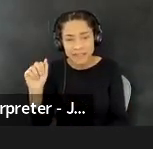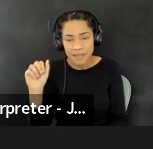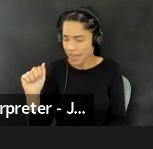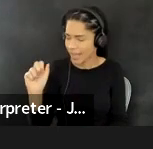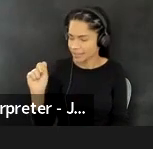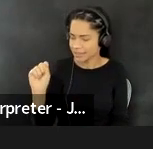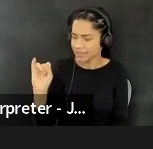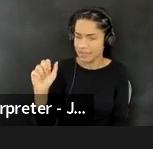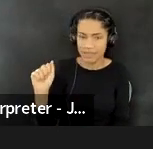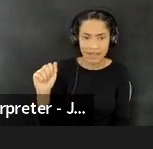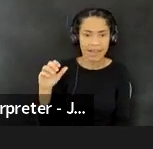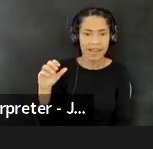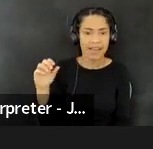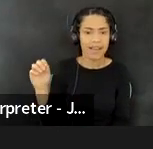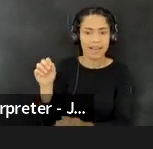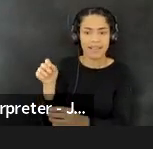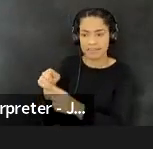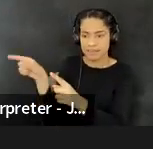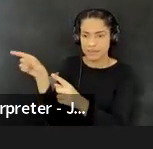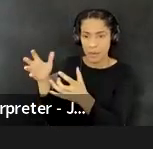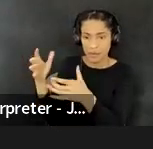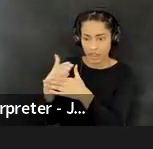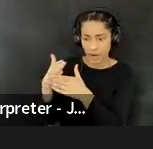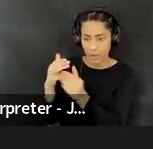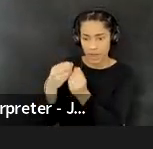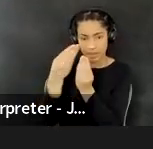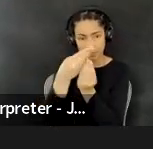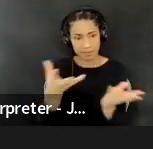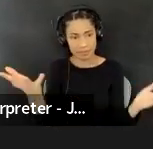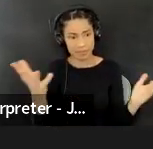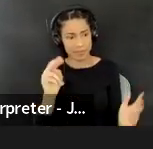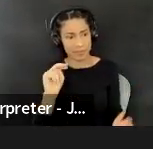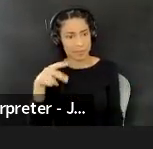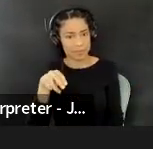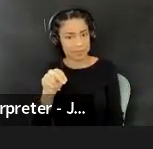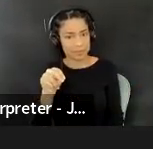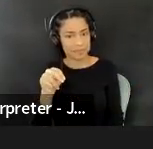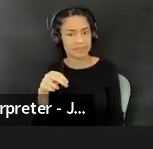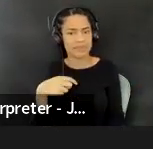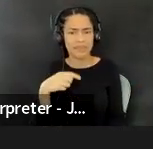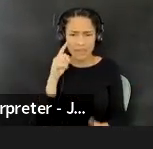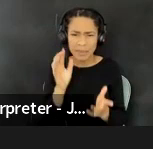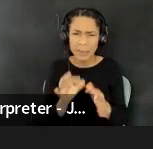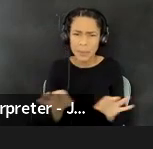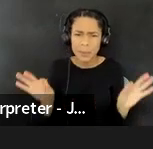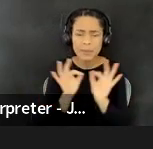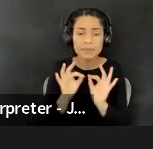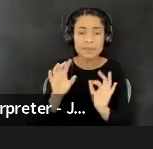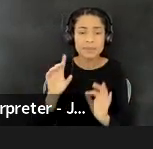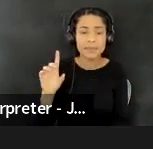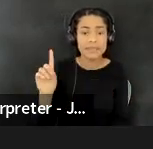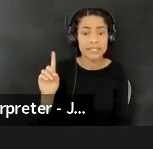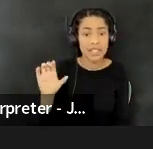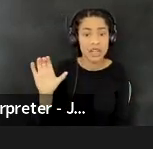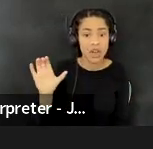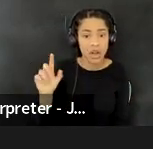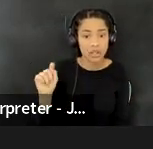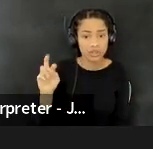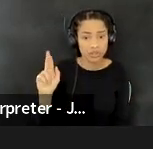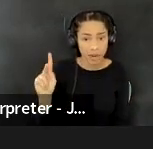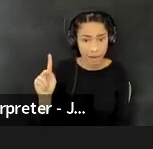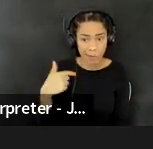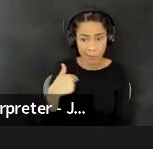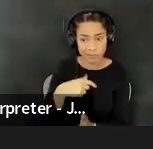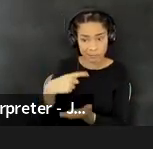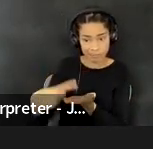um, with the fuller NPN community. Um, I think it's worth saying that the, the decal track that we're, the decal work that we're